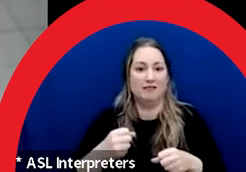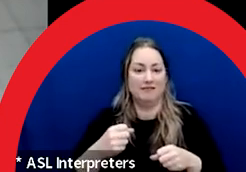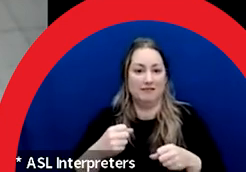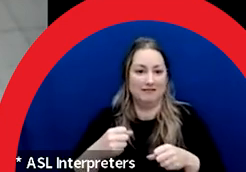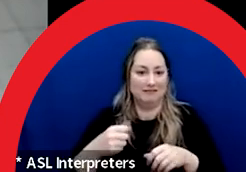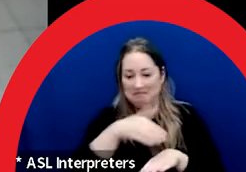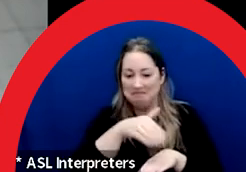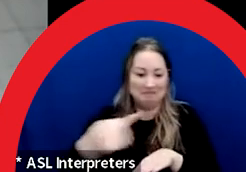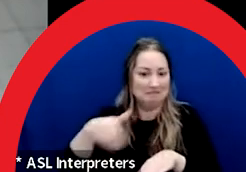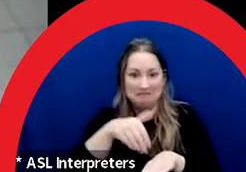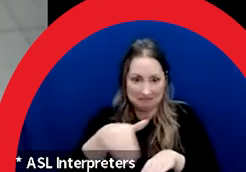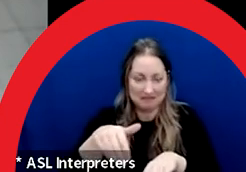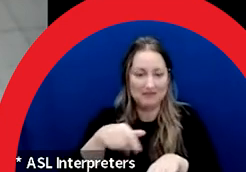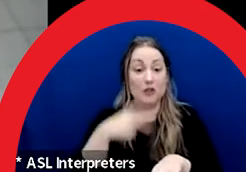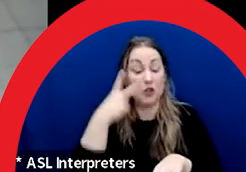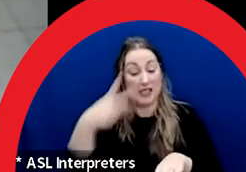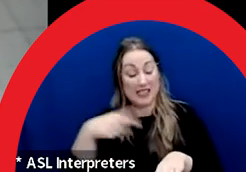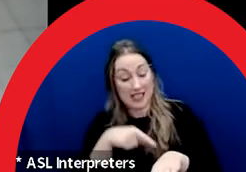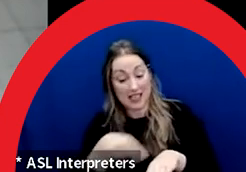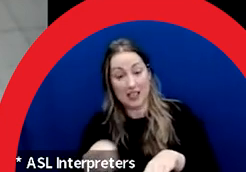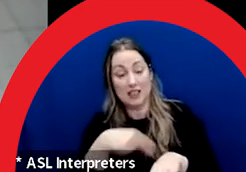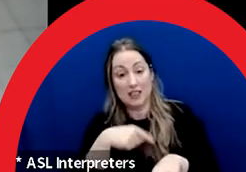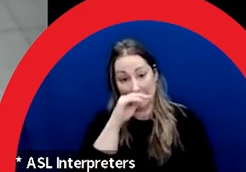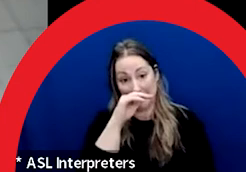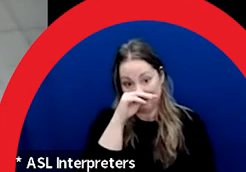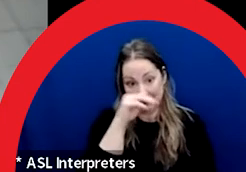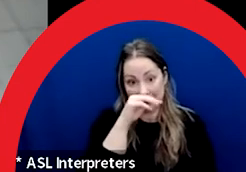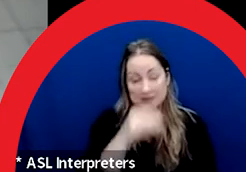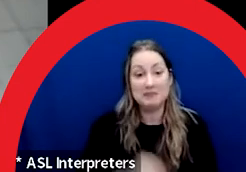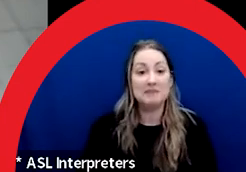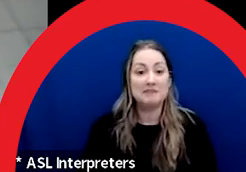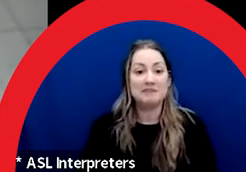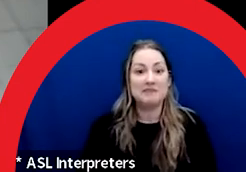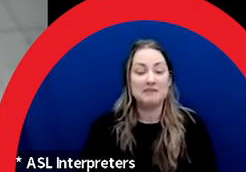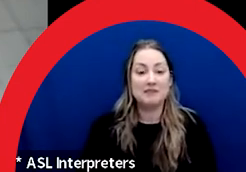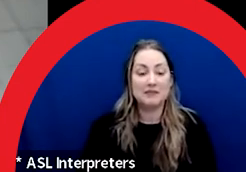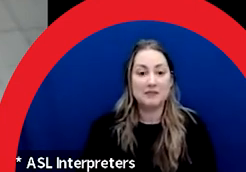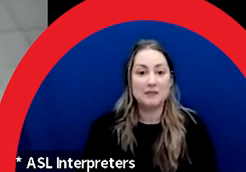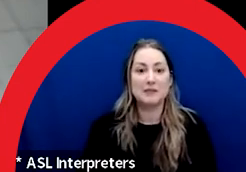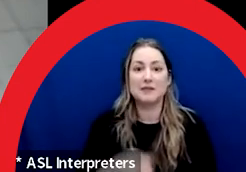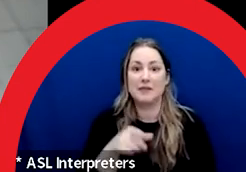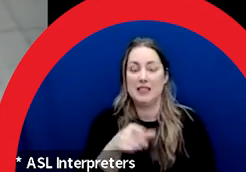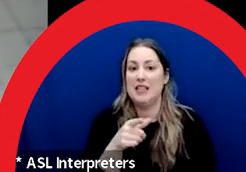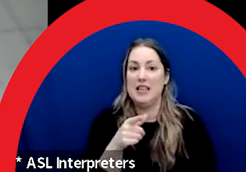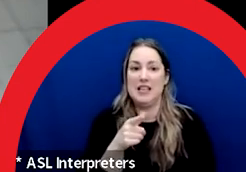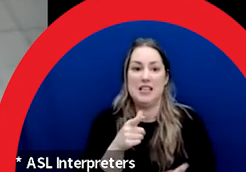As you view these images, keep in mind they were taken to showcase bright, shiny new murals.